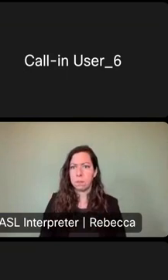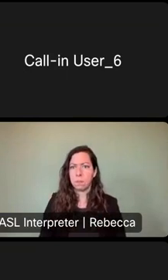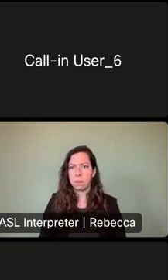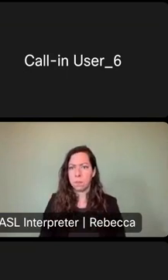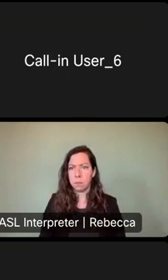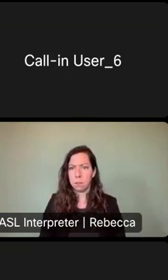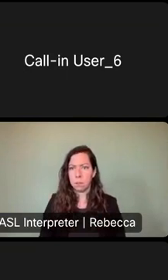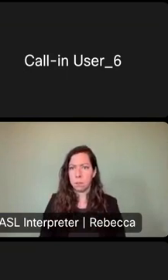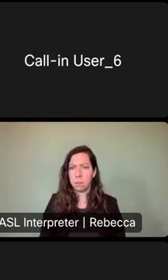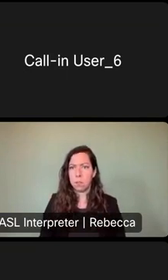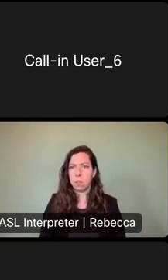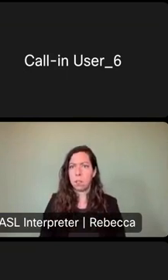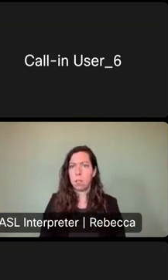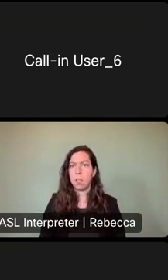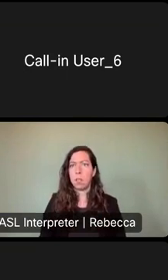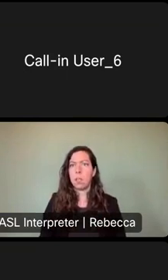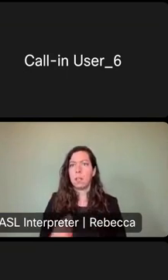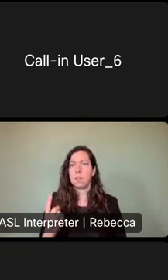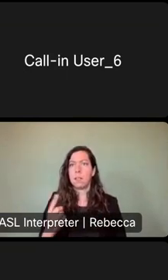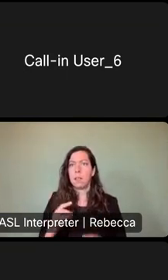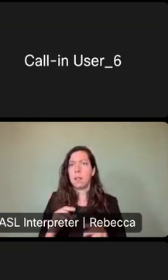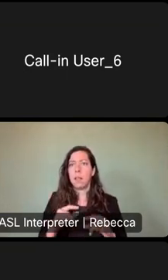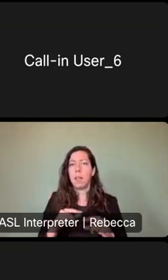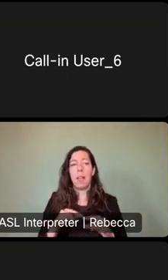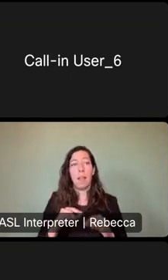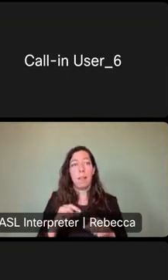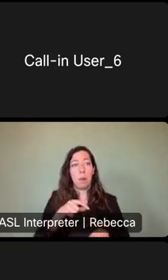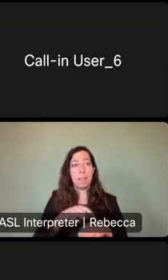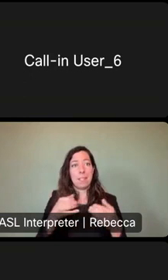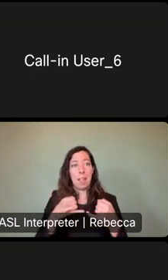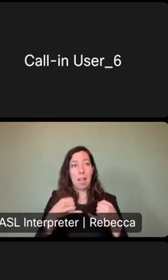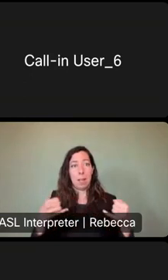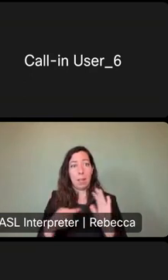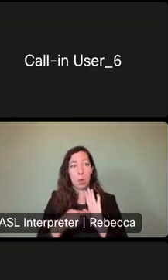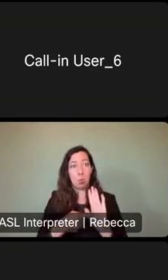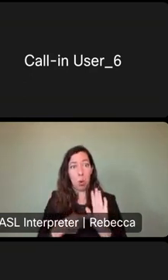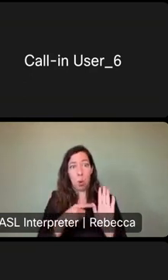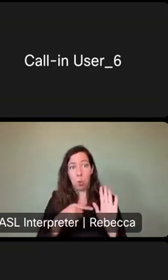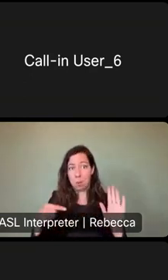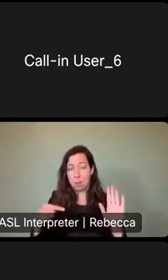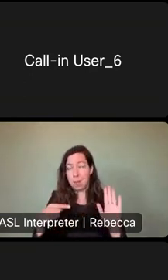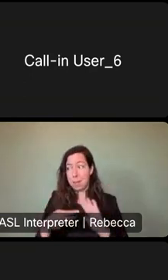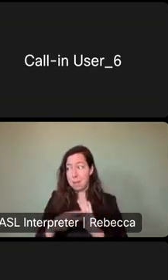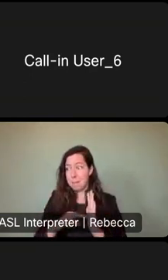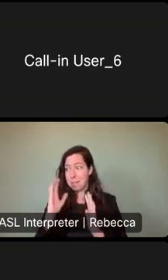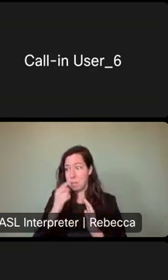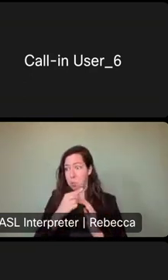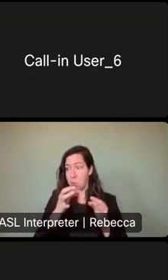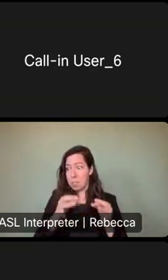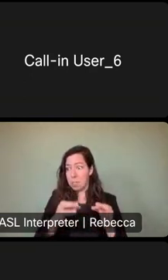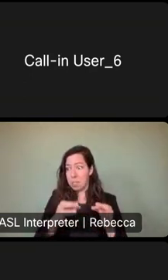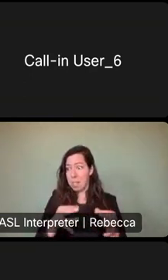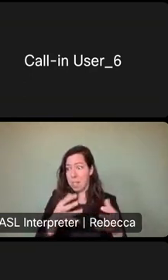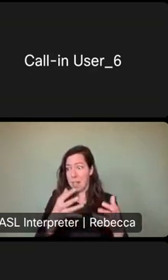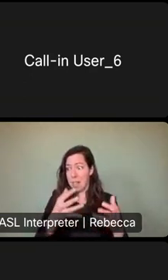Also, based on the timeline presented, it feels like they have made the decision already and all of this is just going through the steps. I think we've